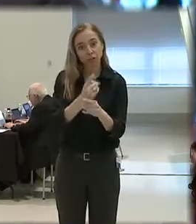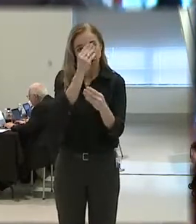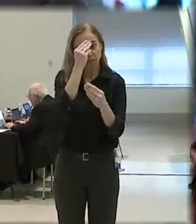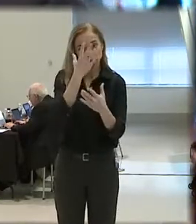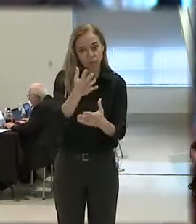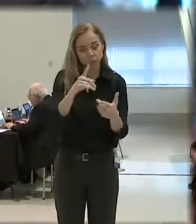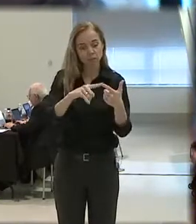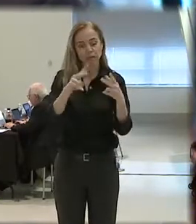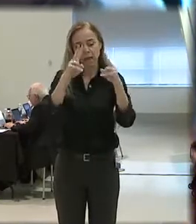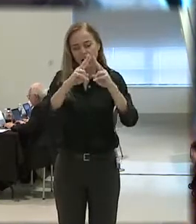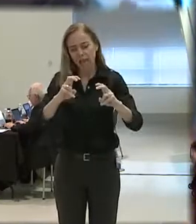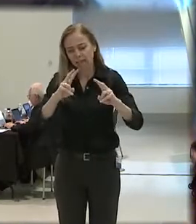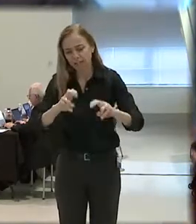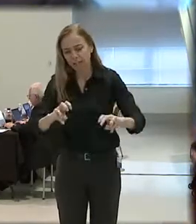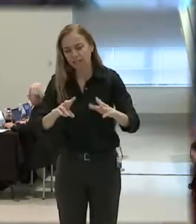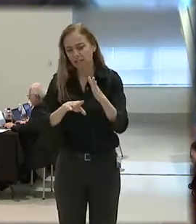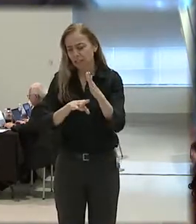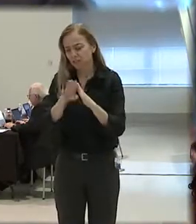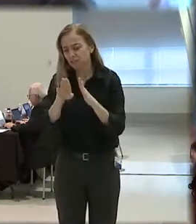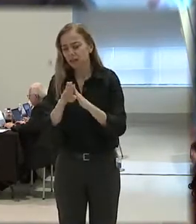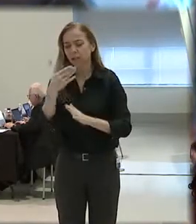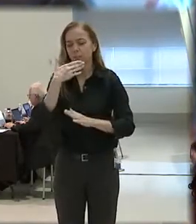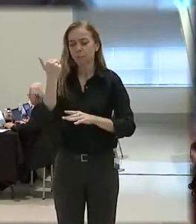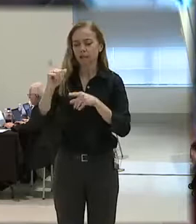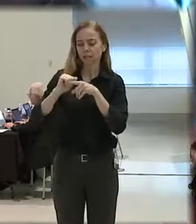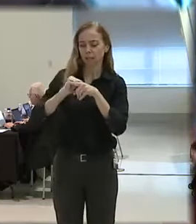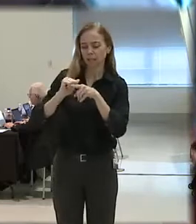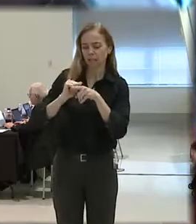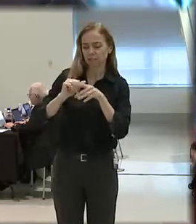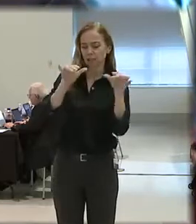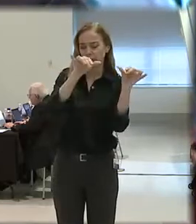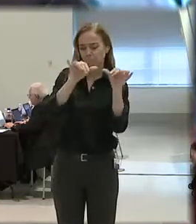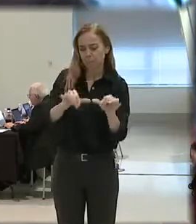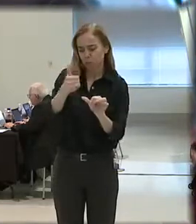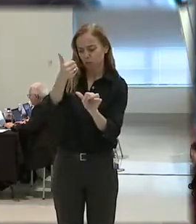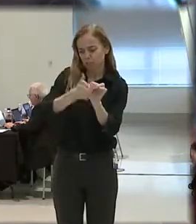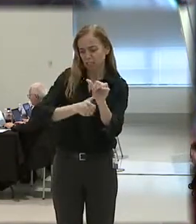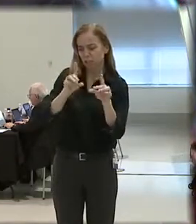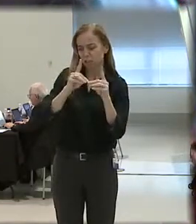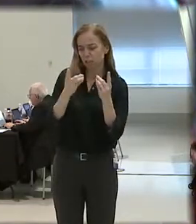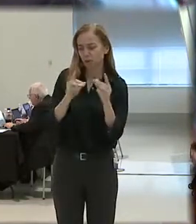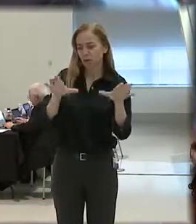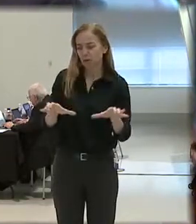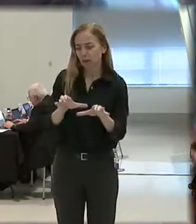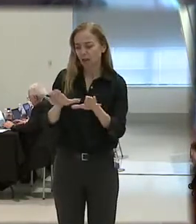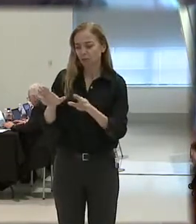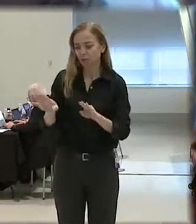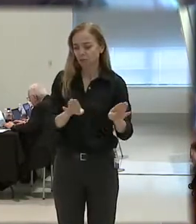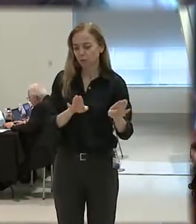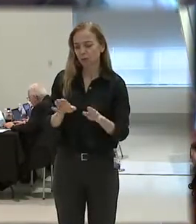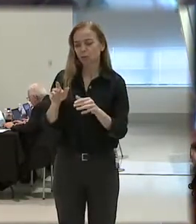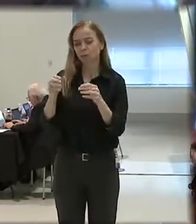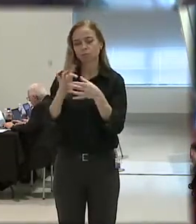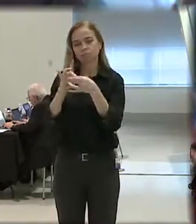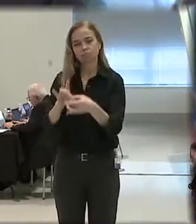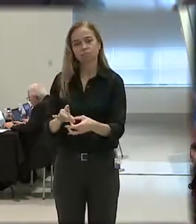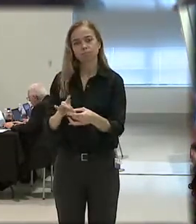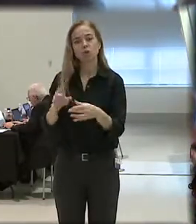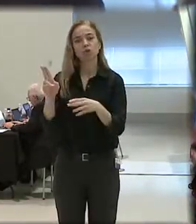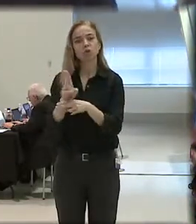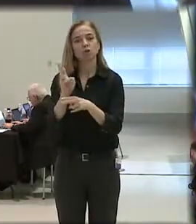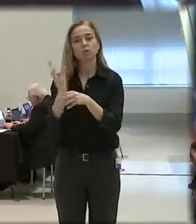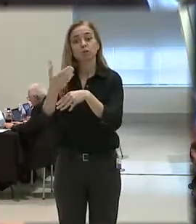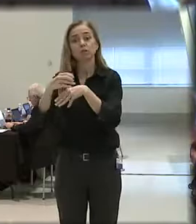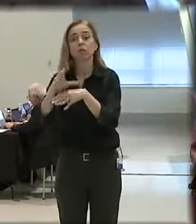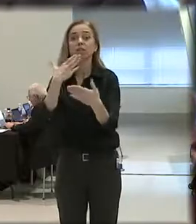analyze patterns, develop best practices, and measure how each department is doing to reduce use of force. Thank you for this opportunity.